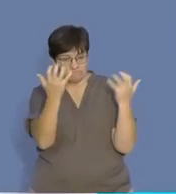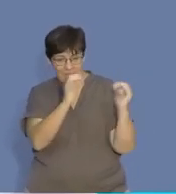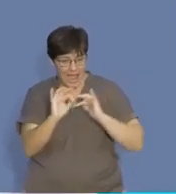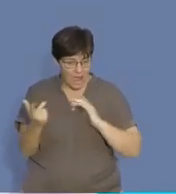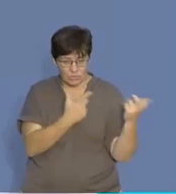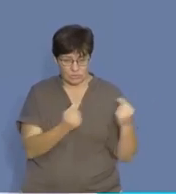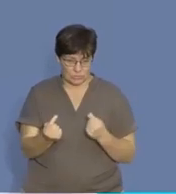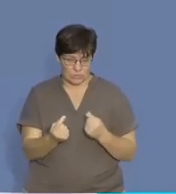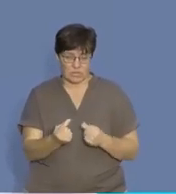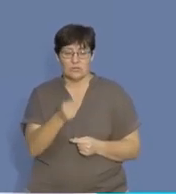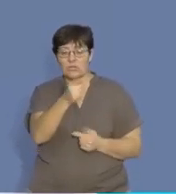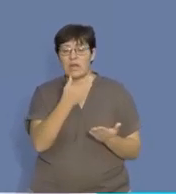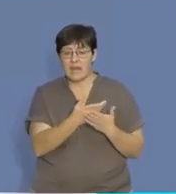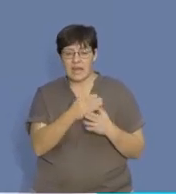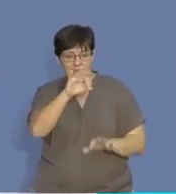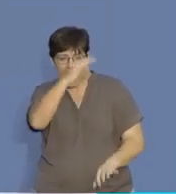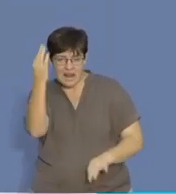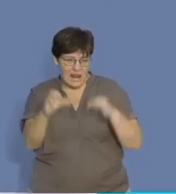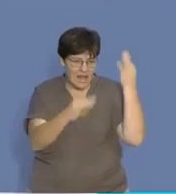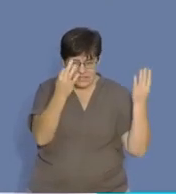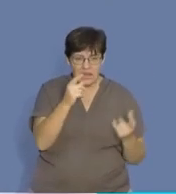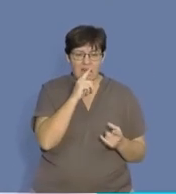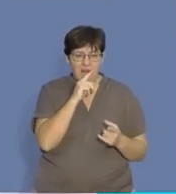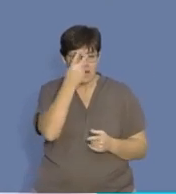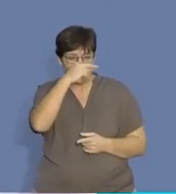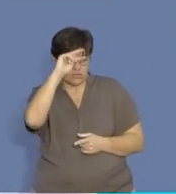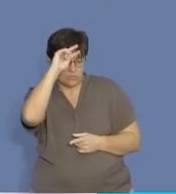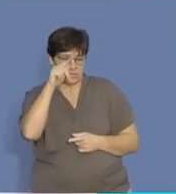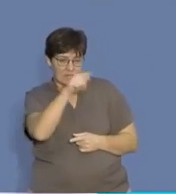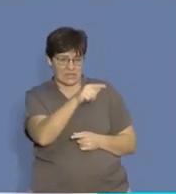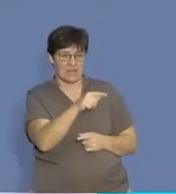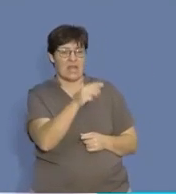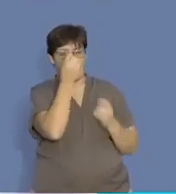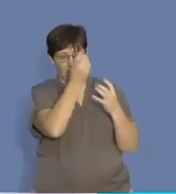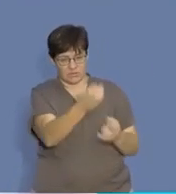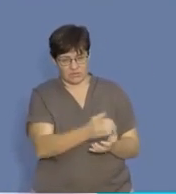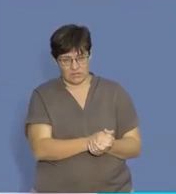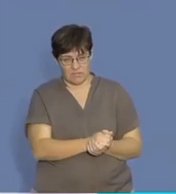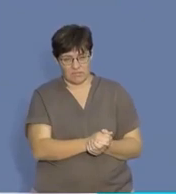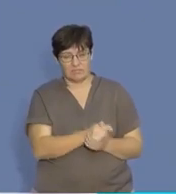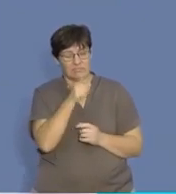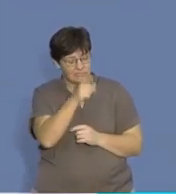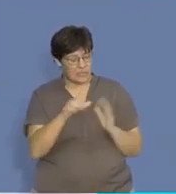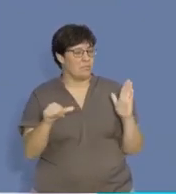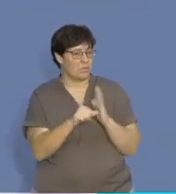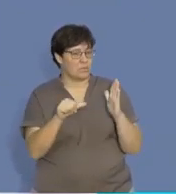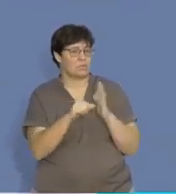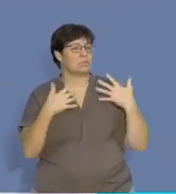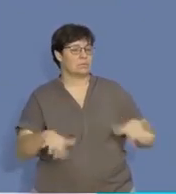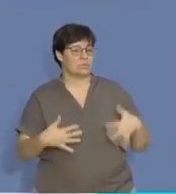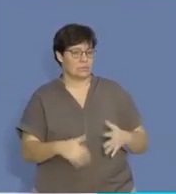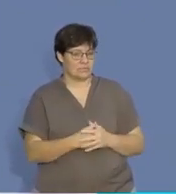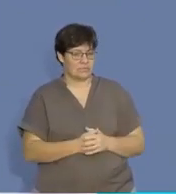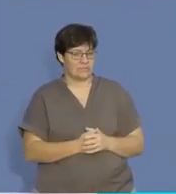know the calculations and you are able to analyze and interpret that information. That is